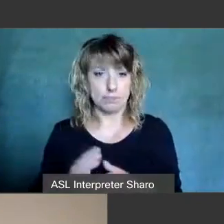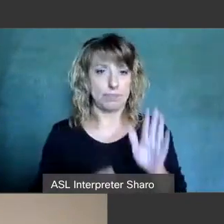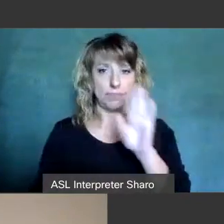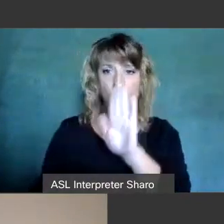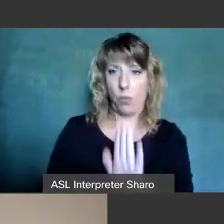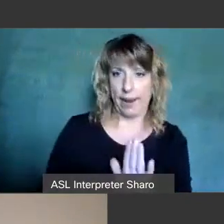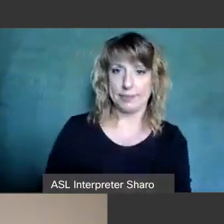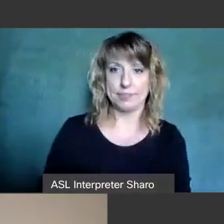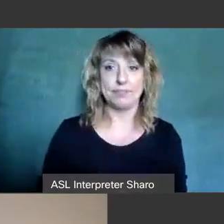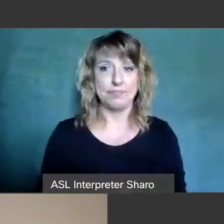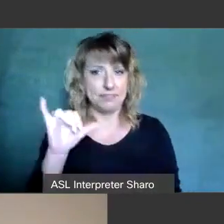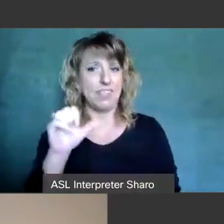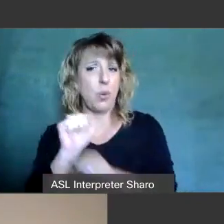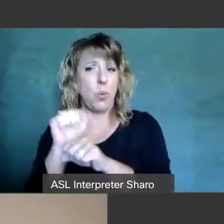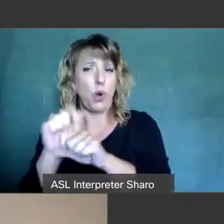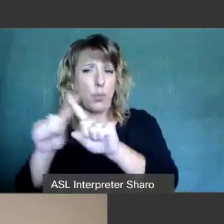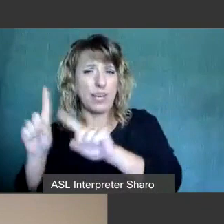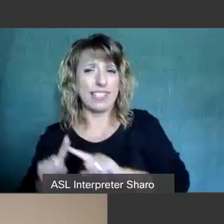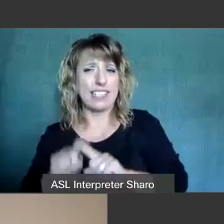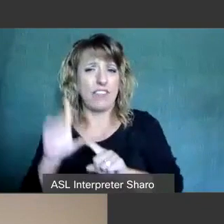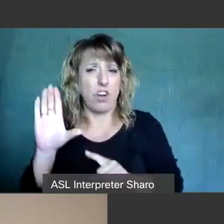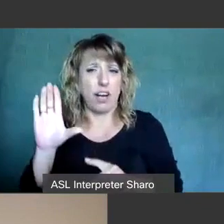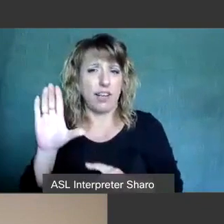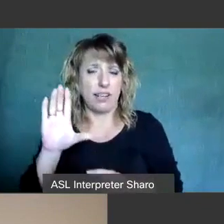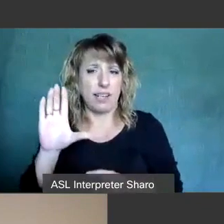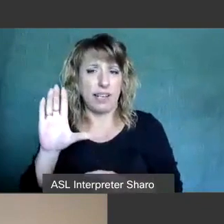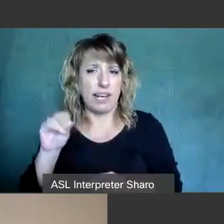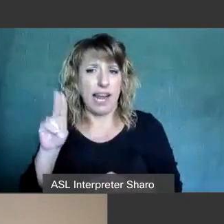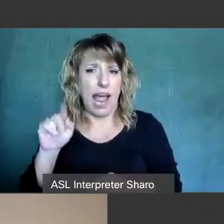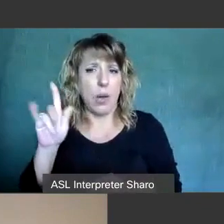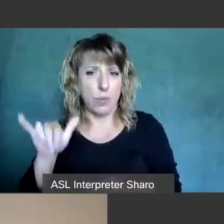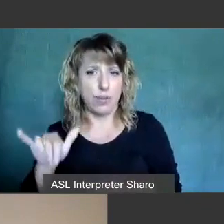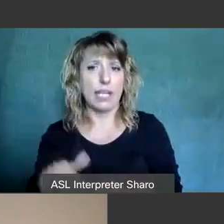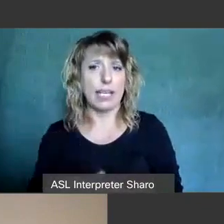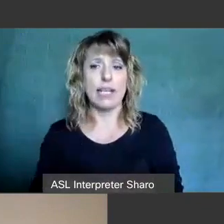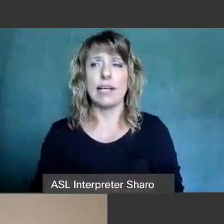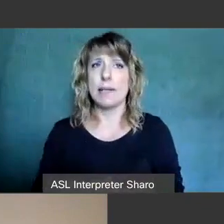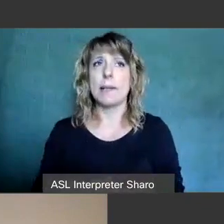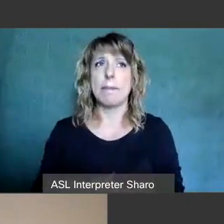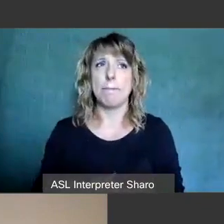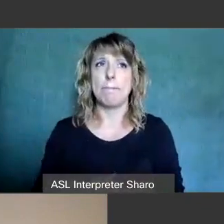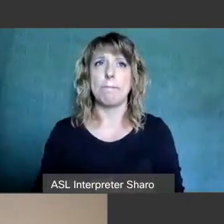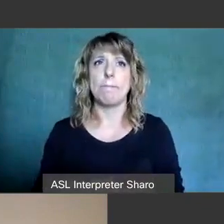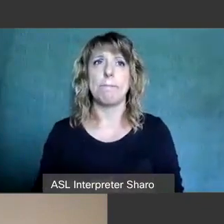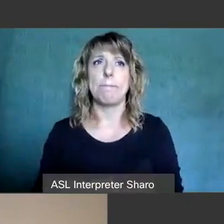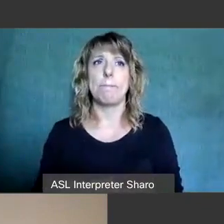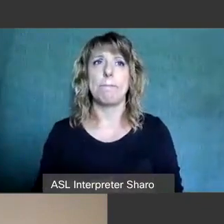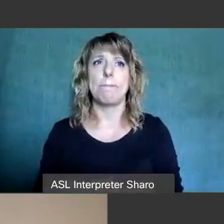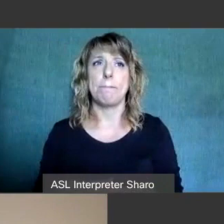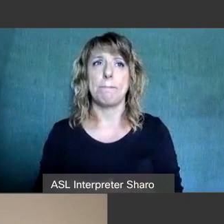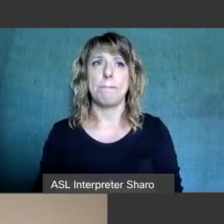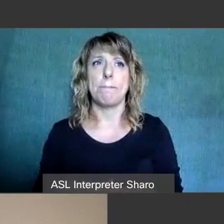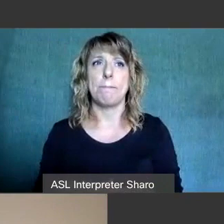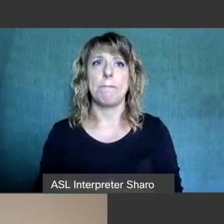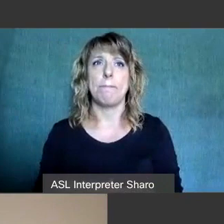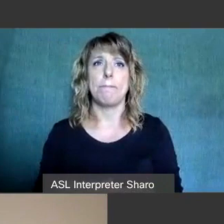that are working with the different counties um so uh we uh the answer to that